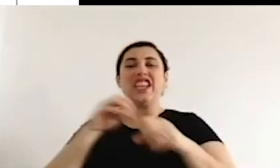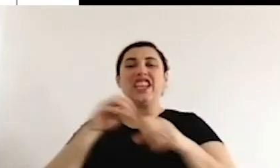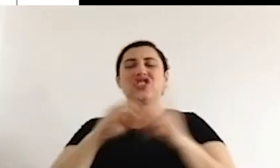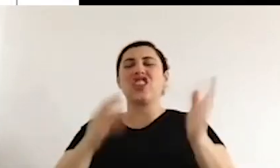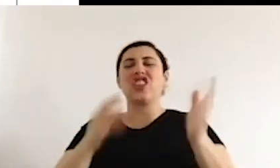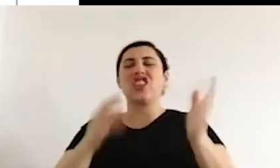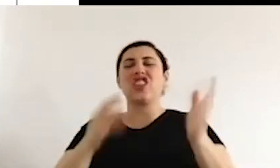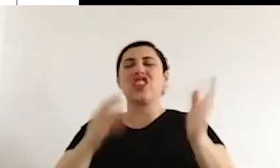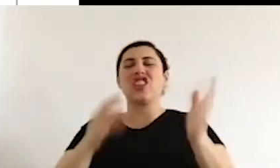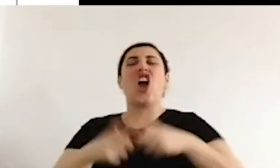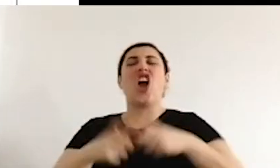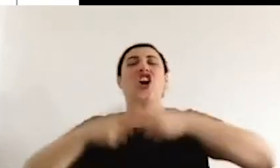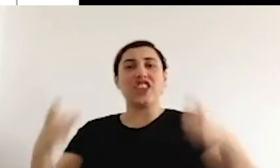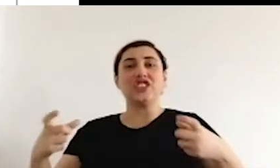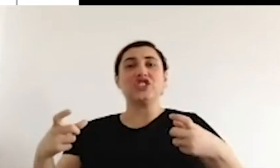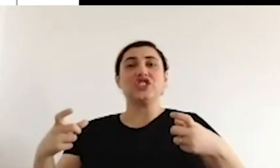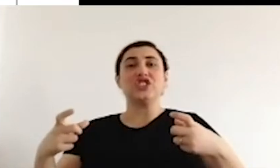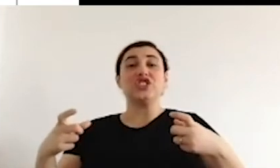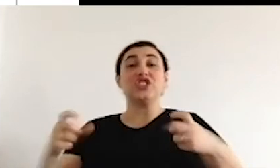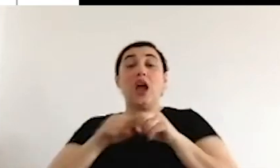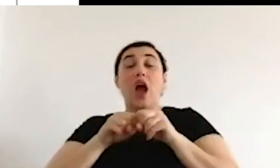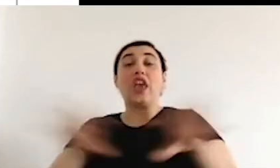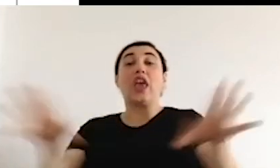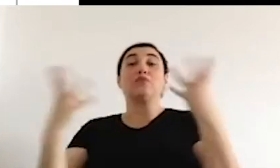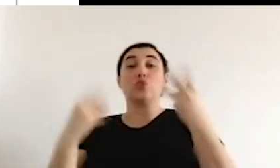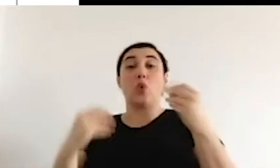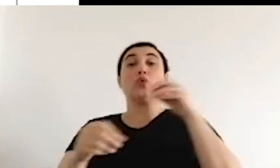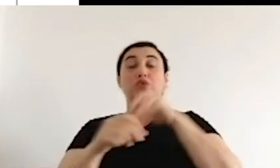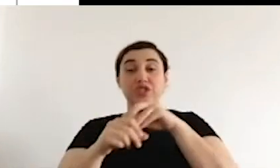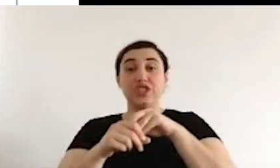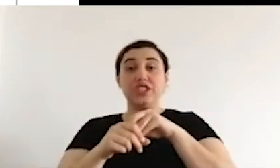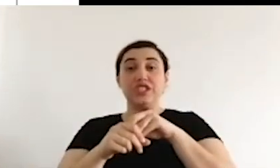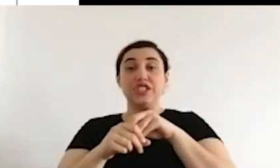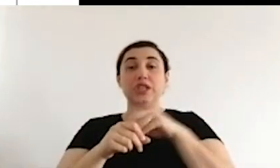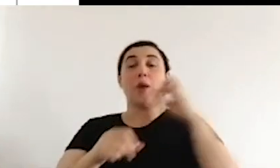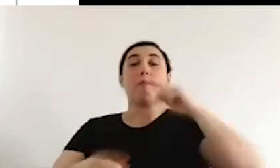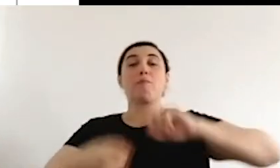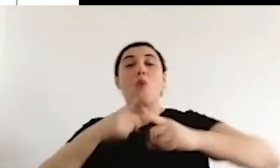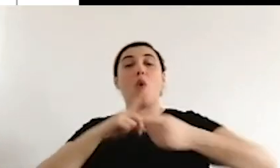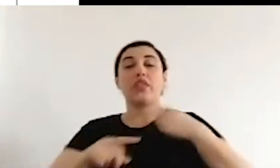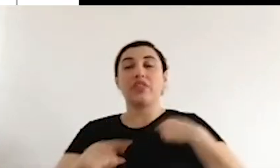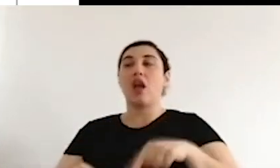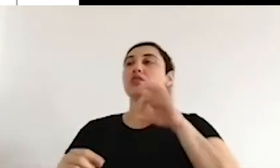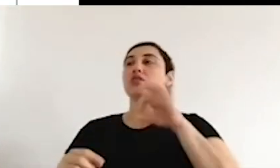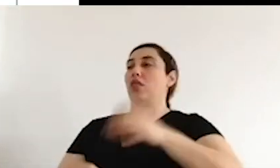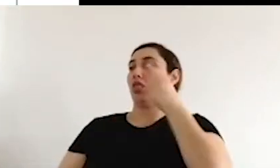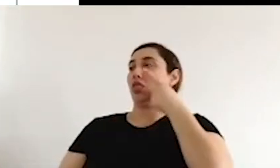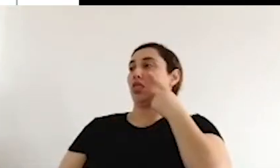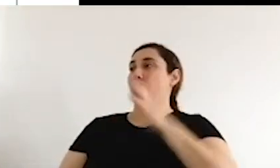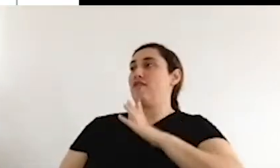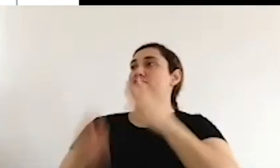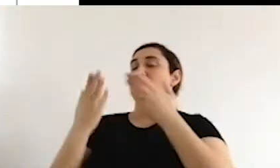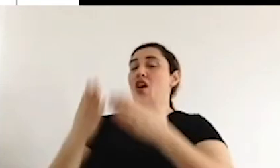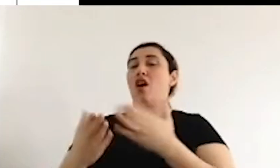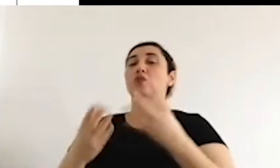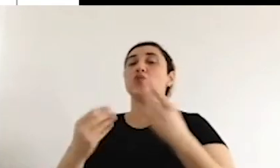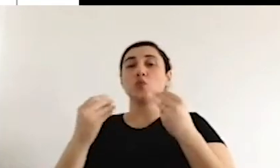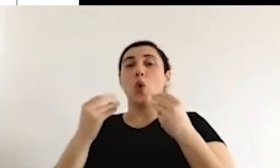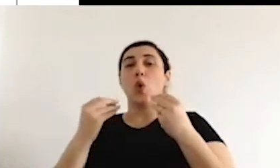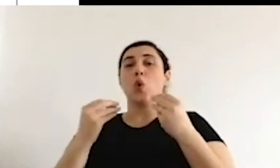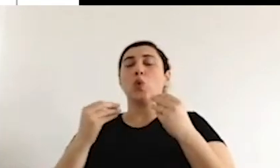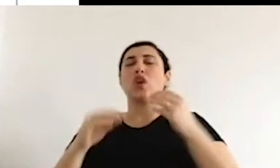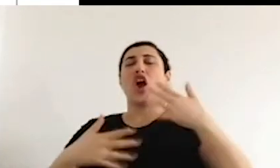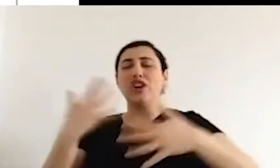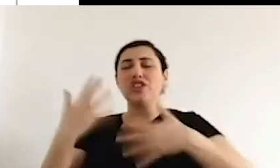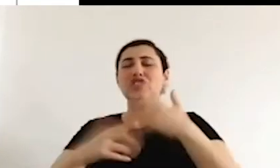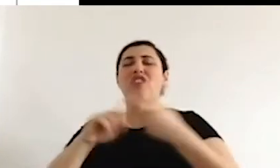And these documents include various definitions, but we also